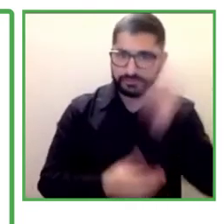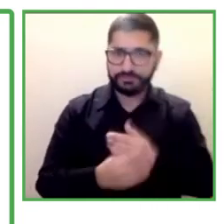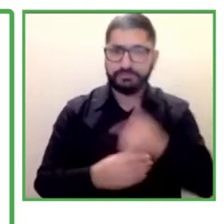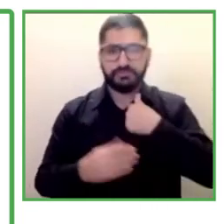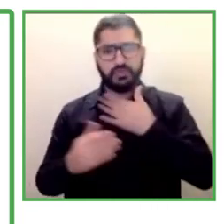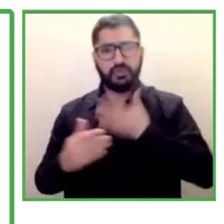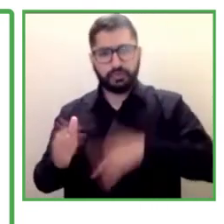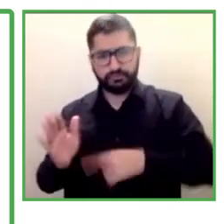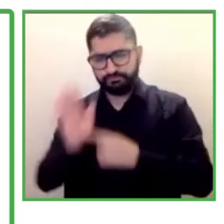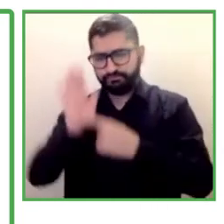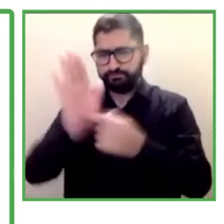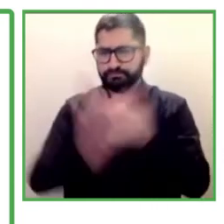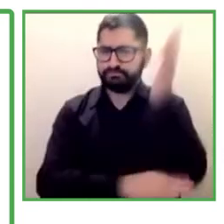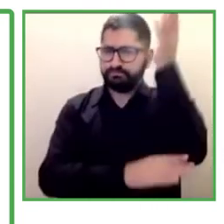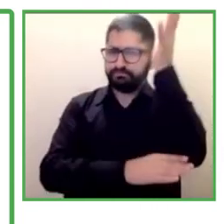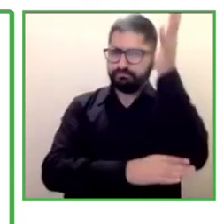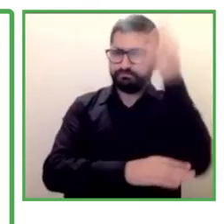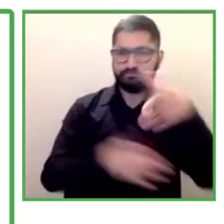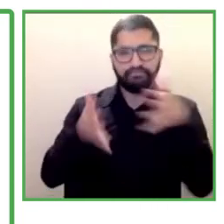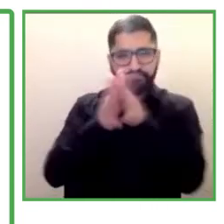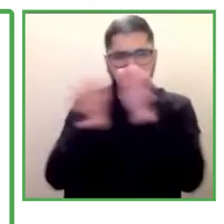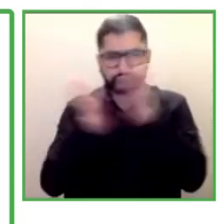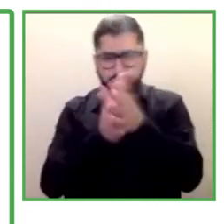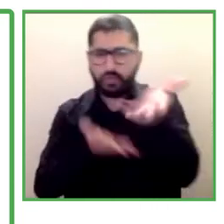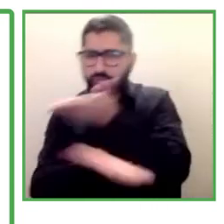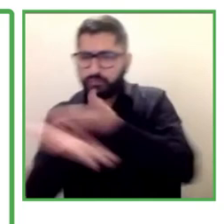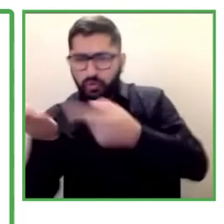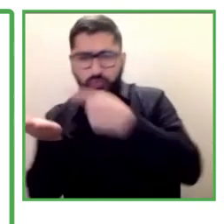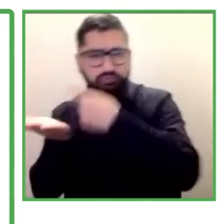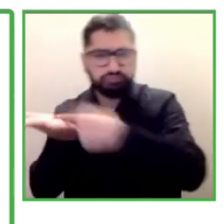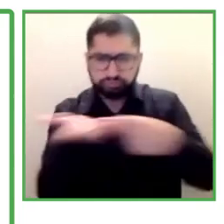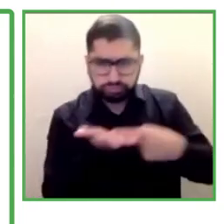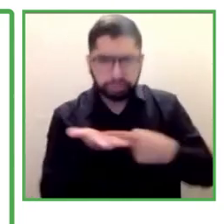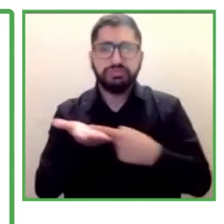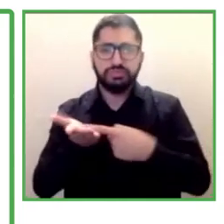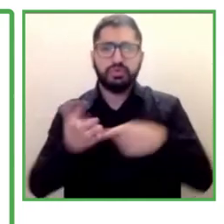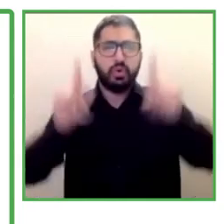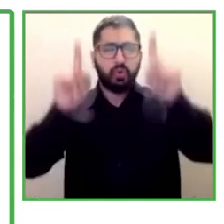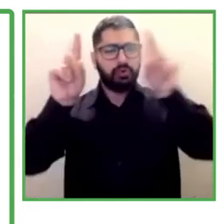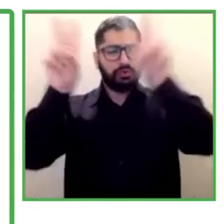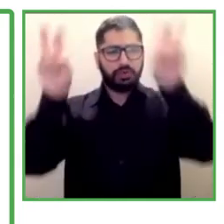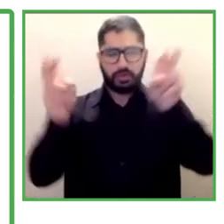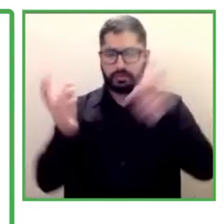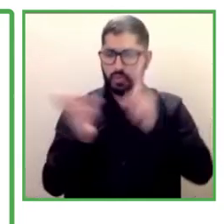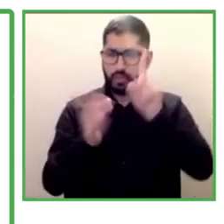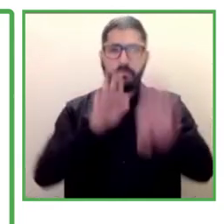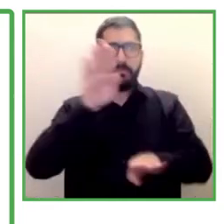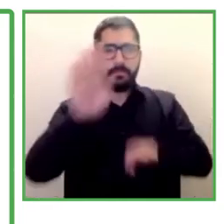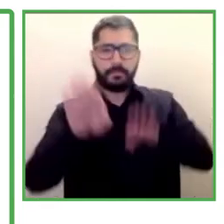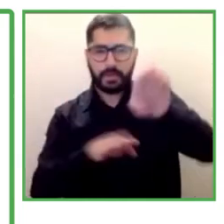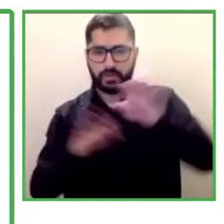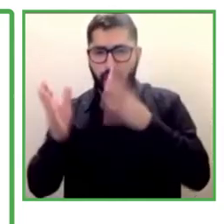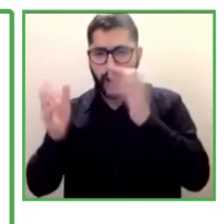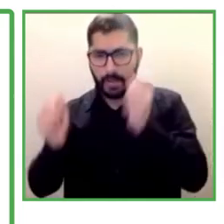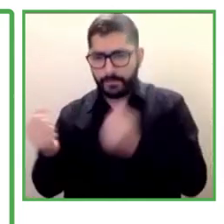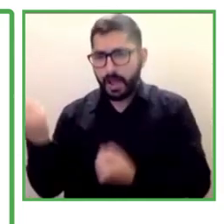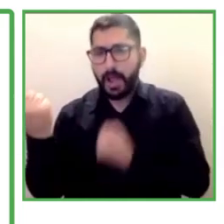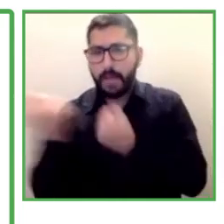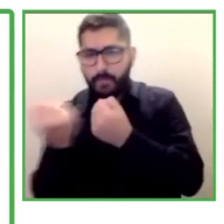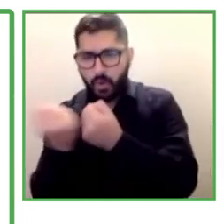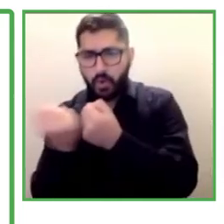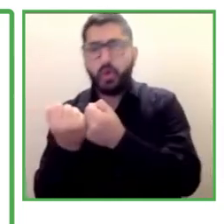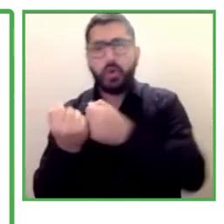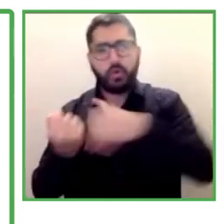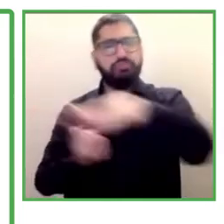is that I'm going to share what have been the steps and the phases of support that we